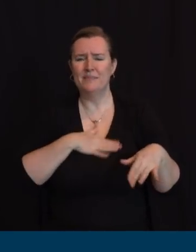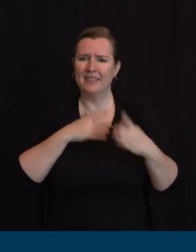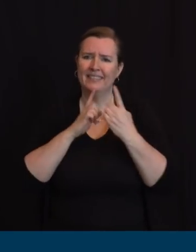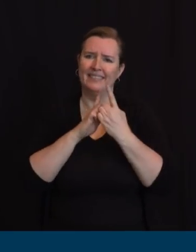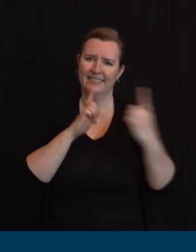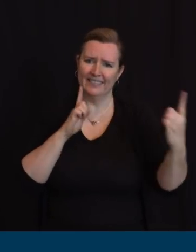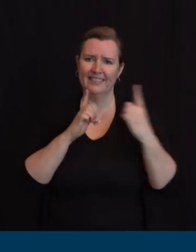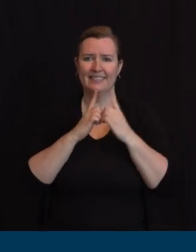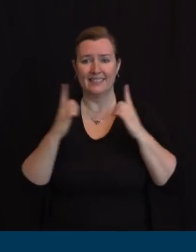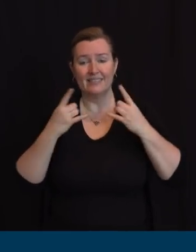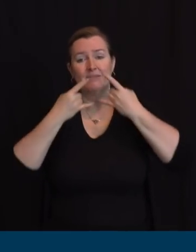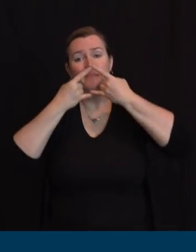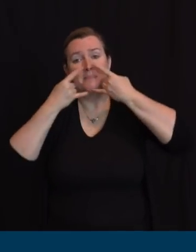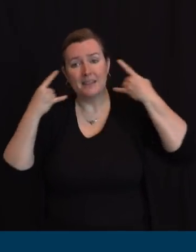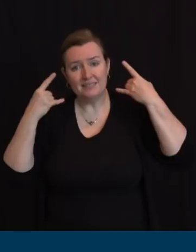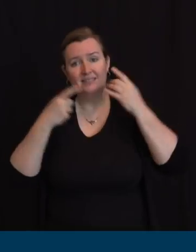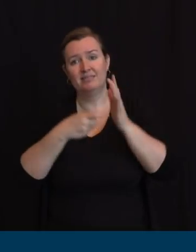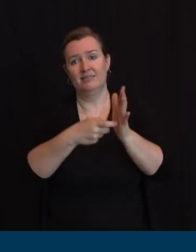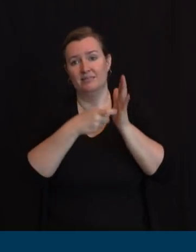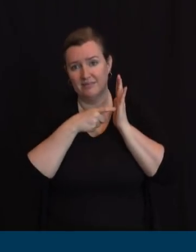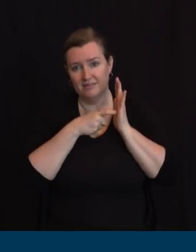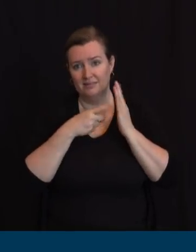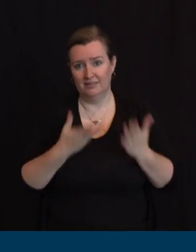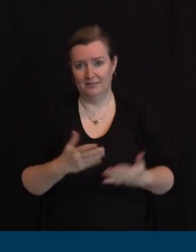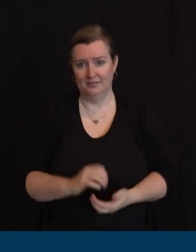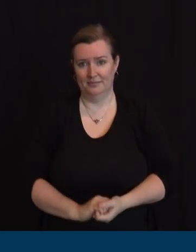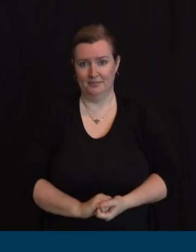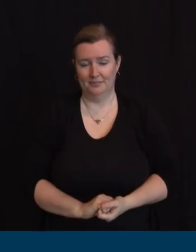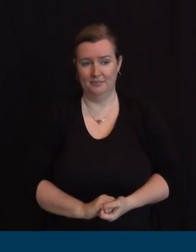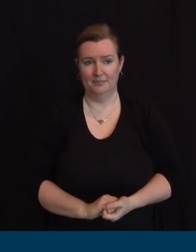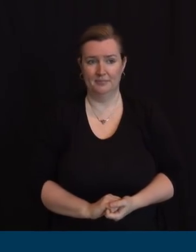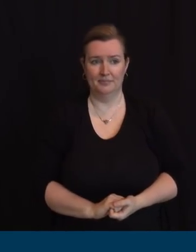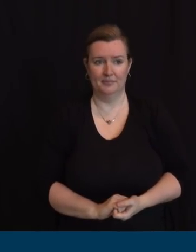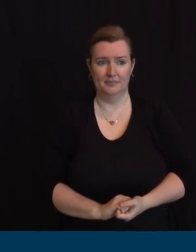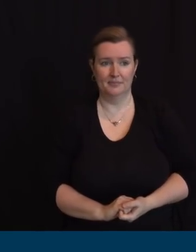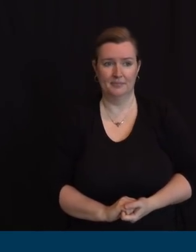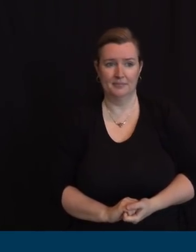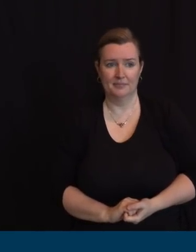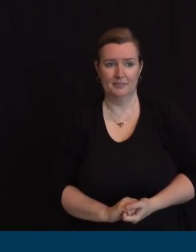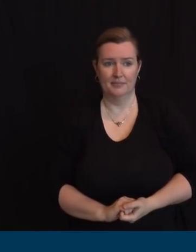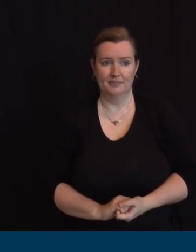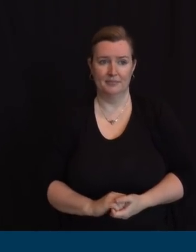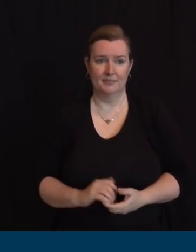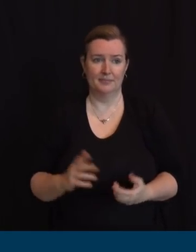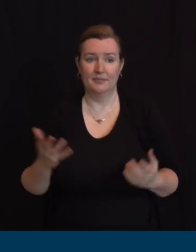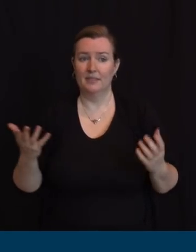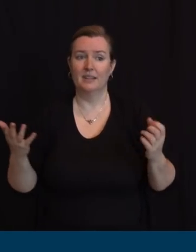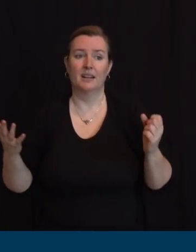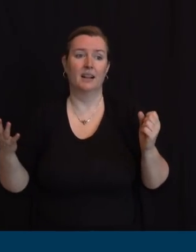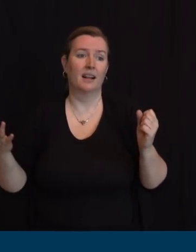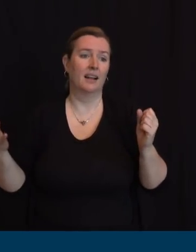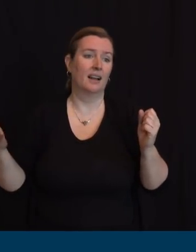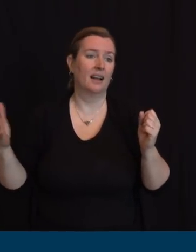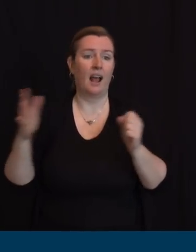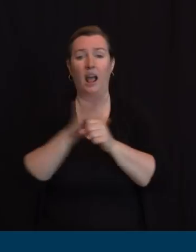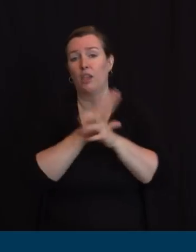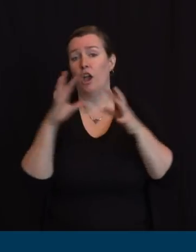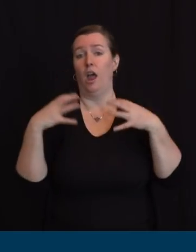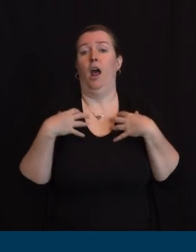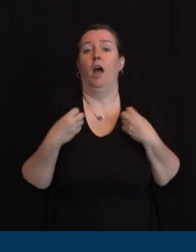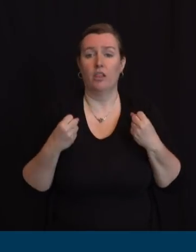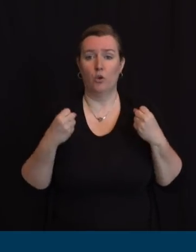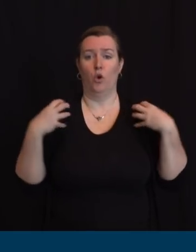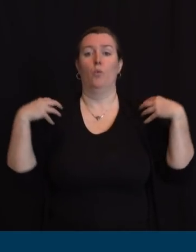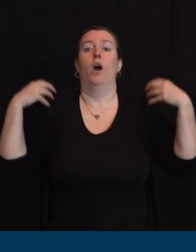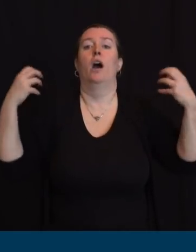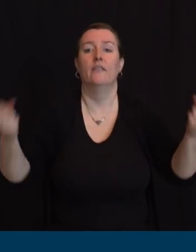as it relates to complete I guess Paul I accept that by the way part of the reason why we've begun to